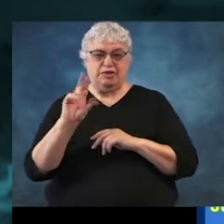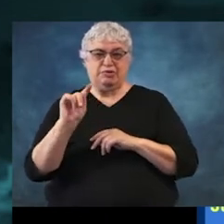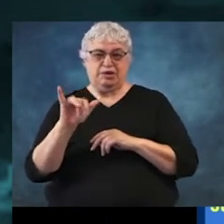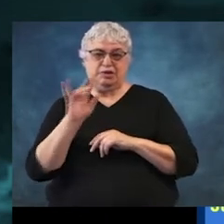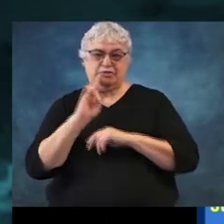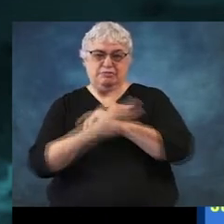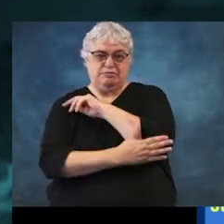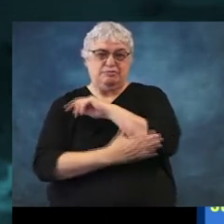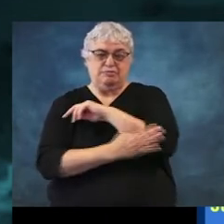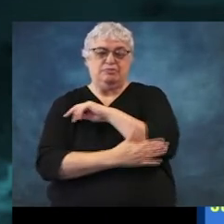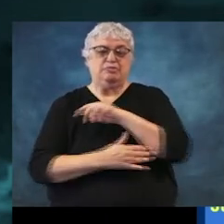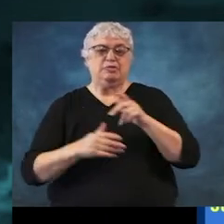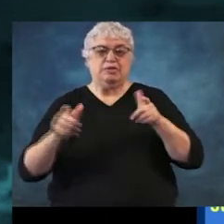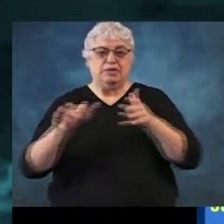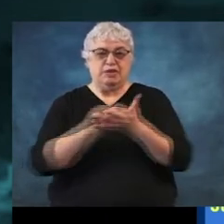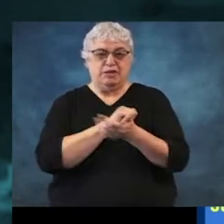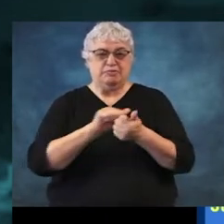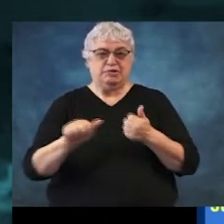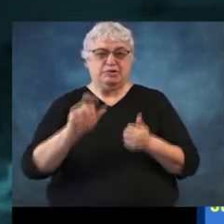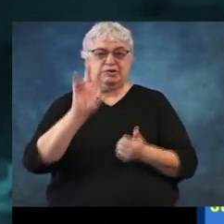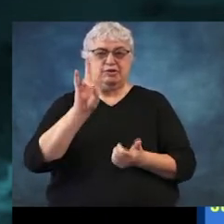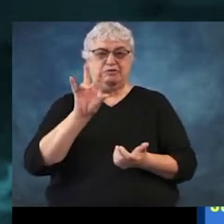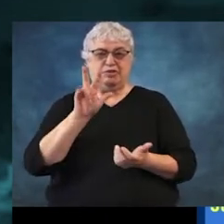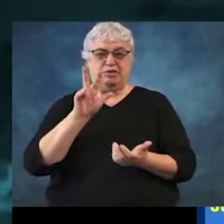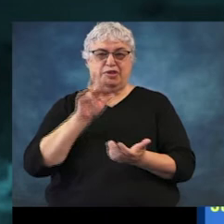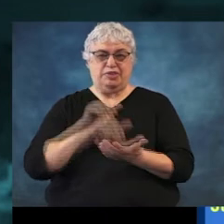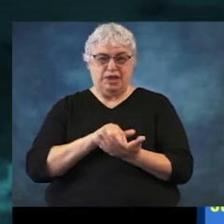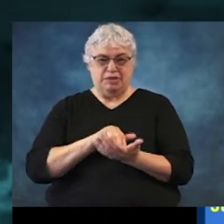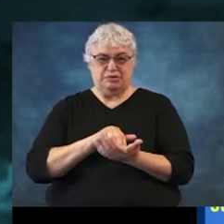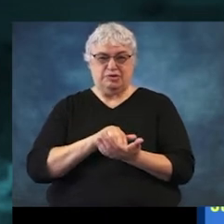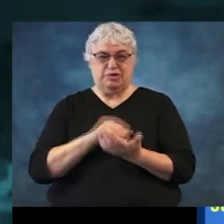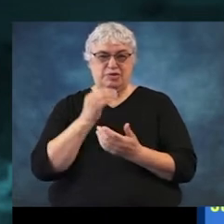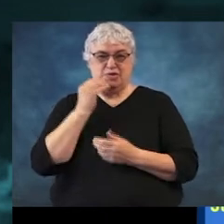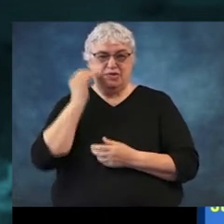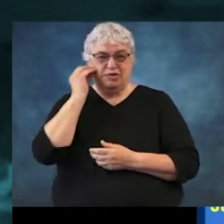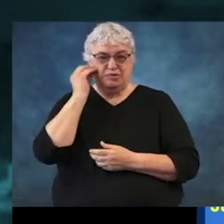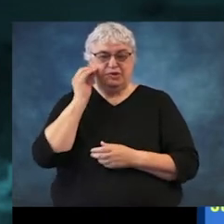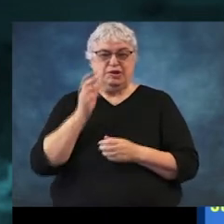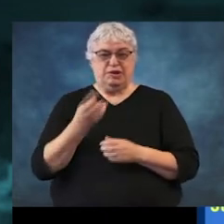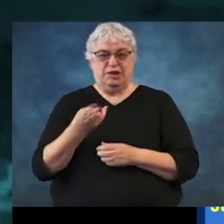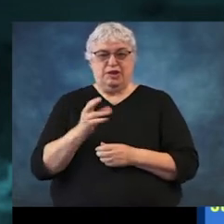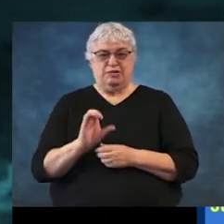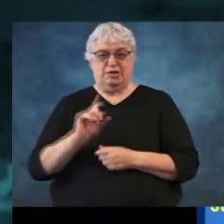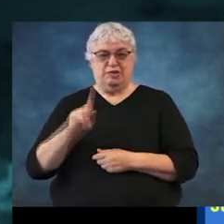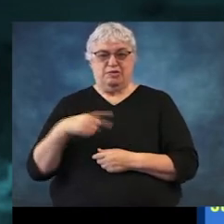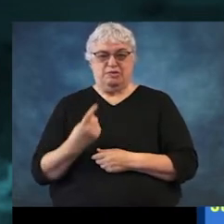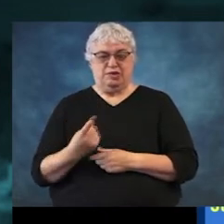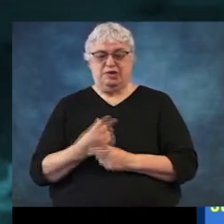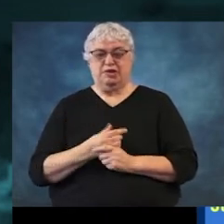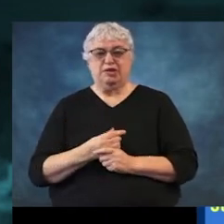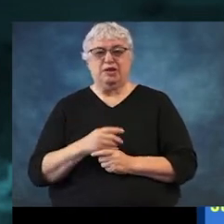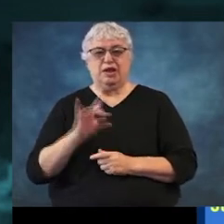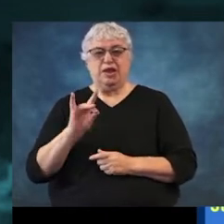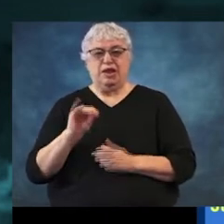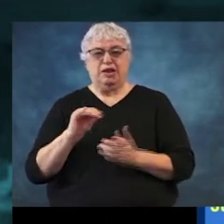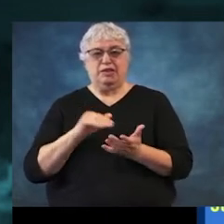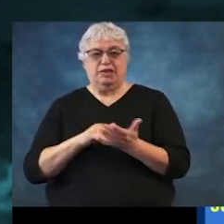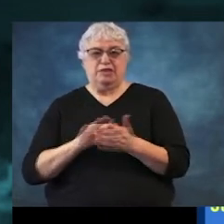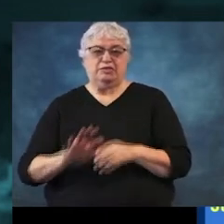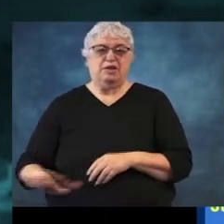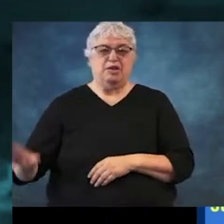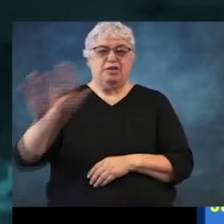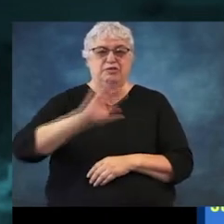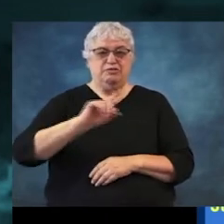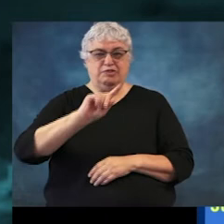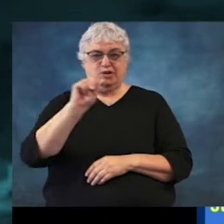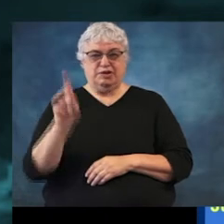you know, damage to 73,000 homes flooded just in Harris County alone, about 80,000 across the state of